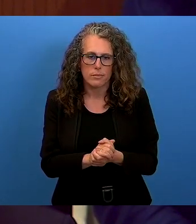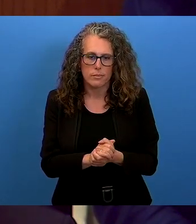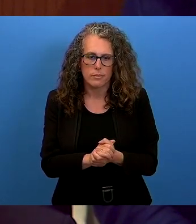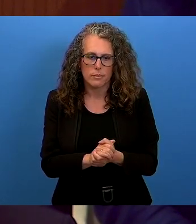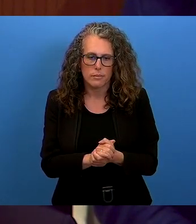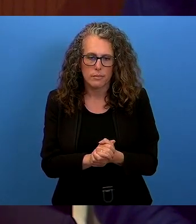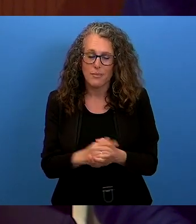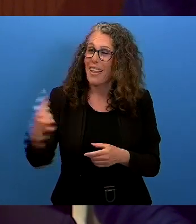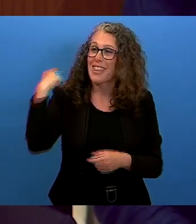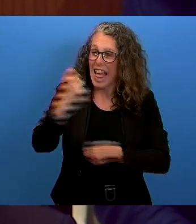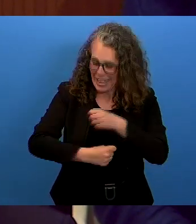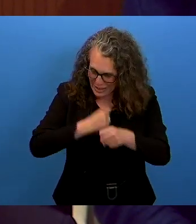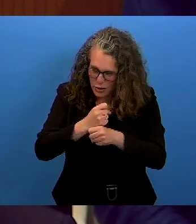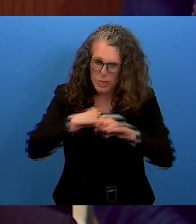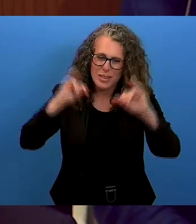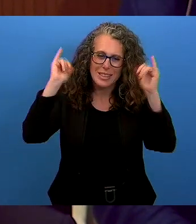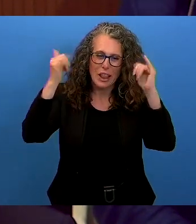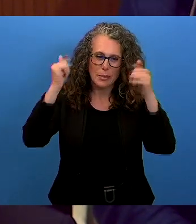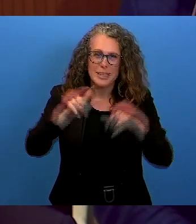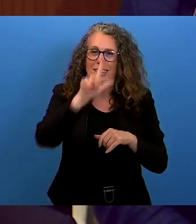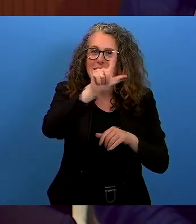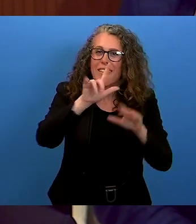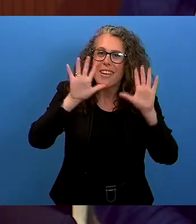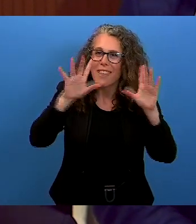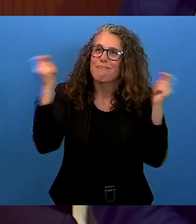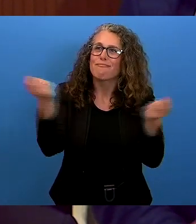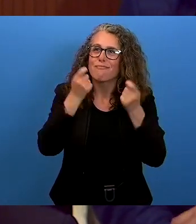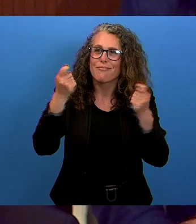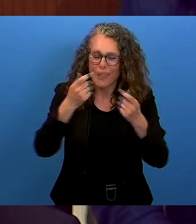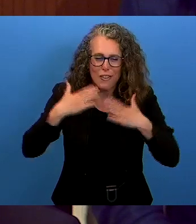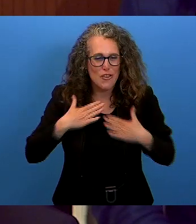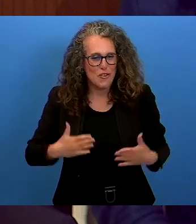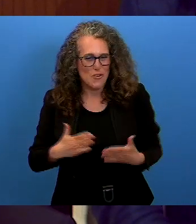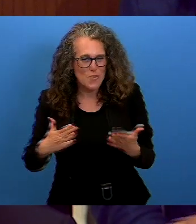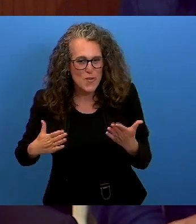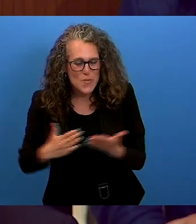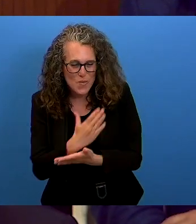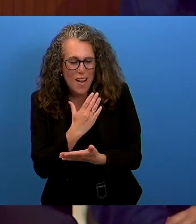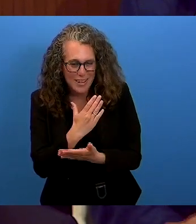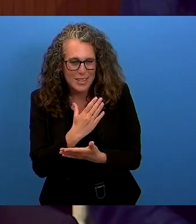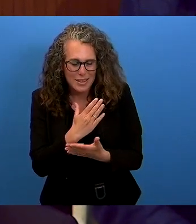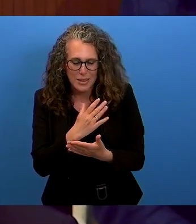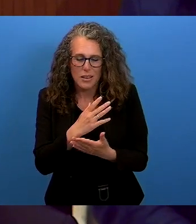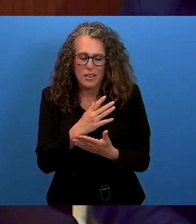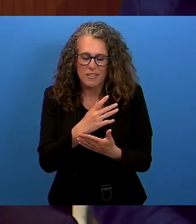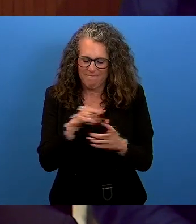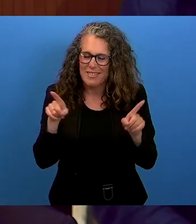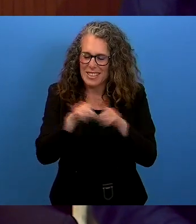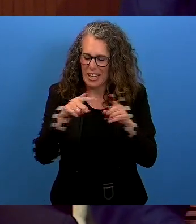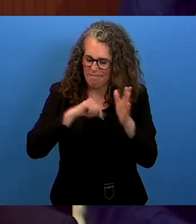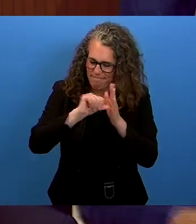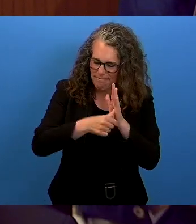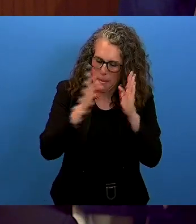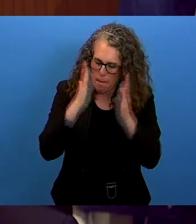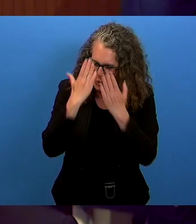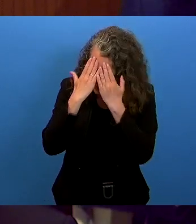75th anniversary of the Universal Declaration of Human Rights was the need for more sustained efforts to ensure full respect for the